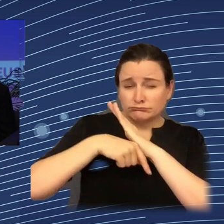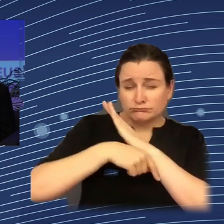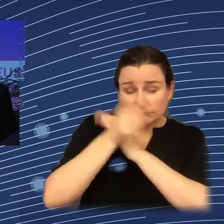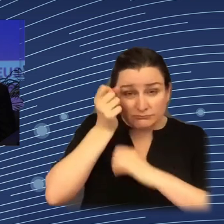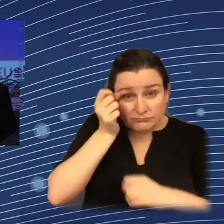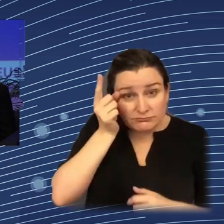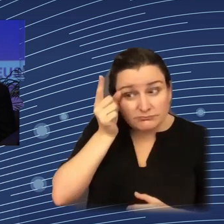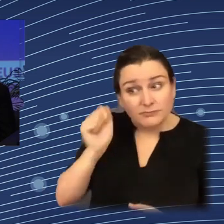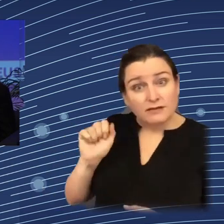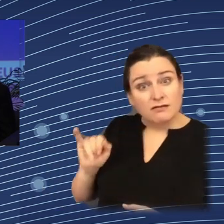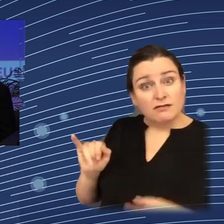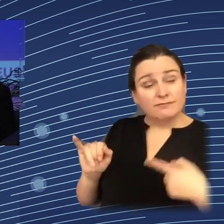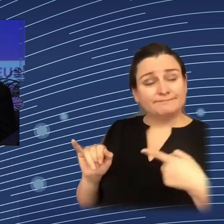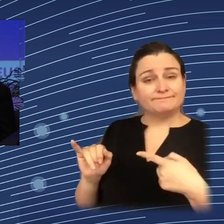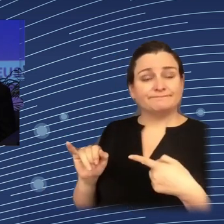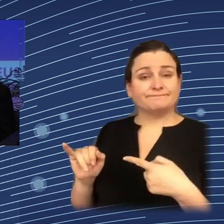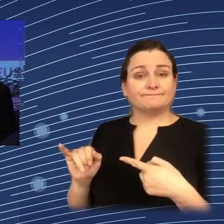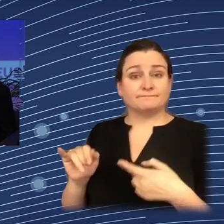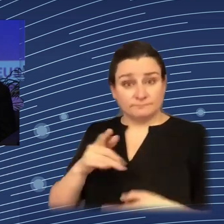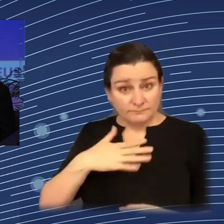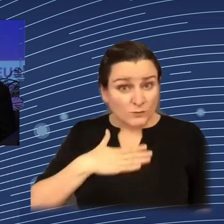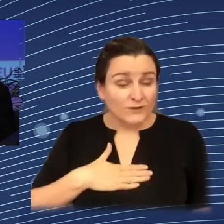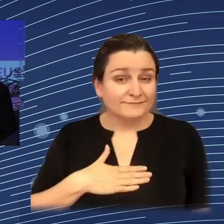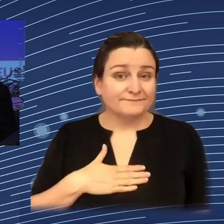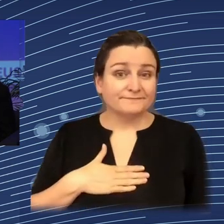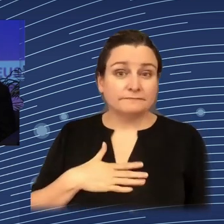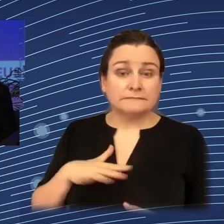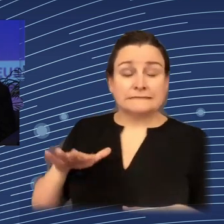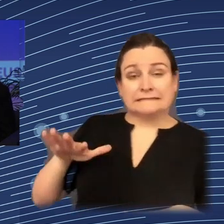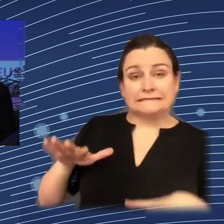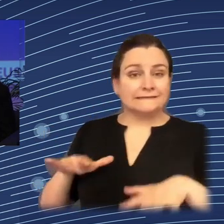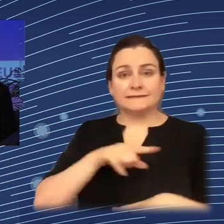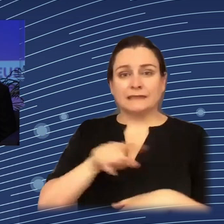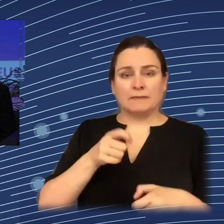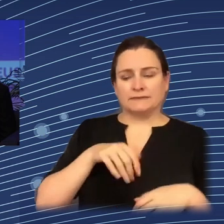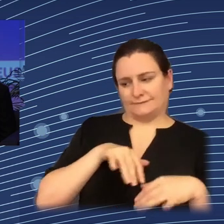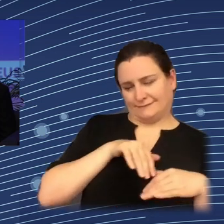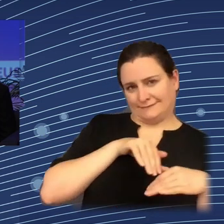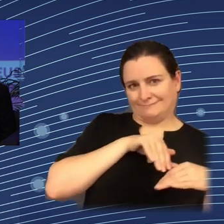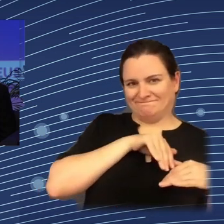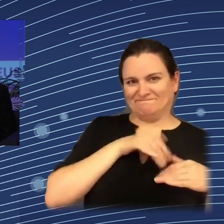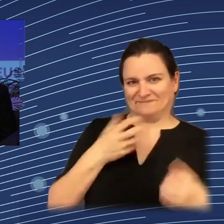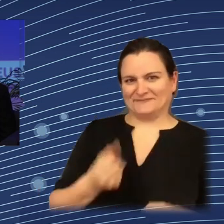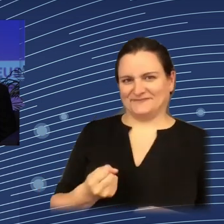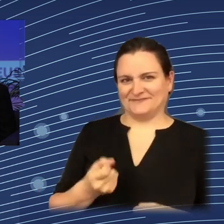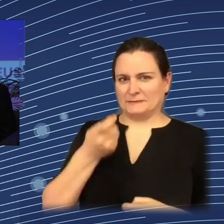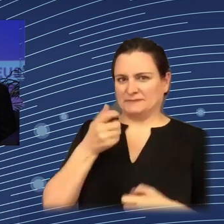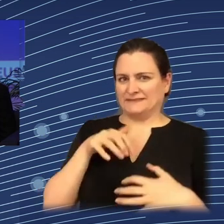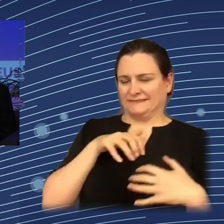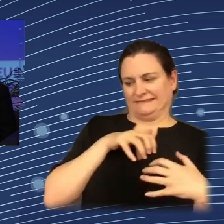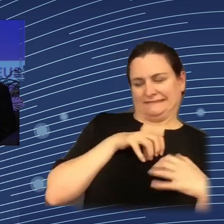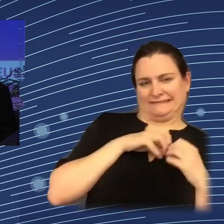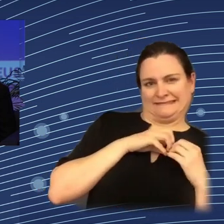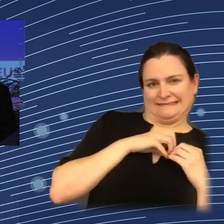want to engage in understanding what AI means, and do not yet ask all those